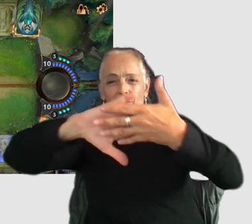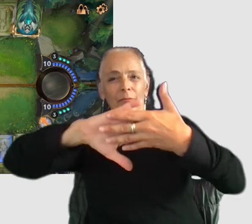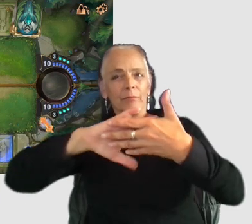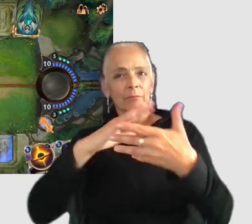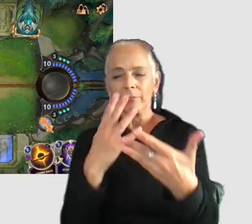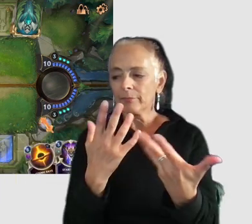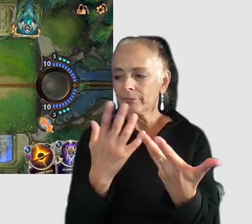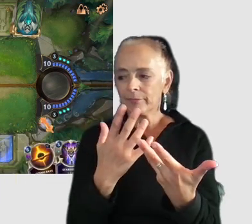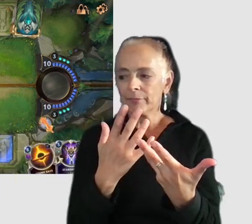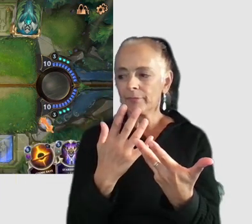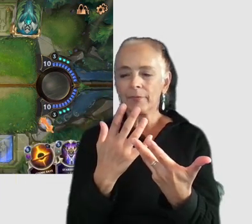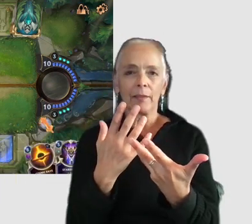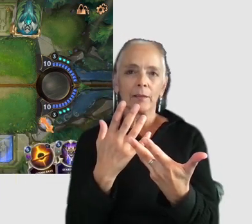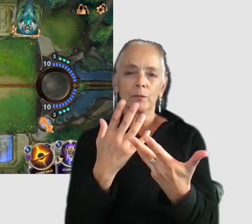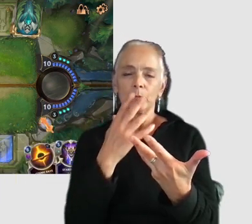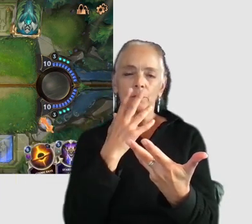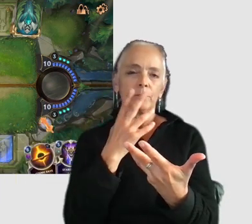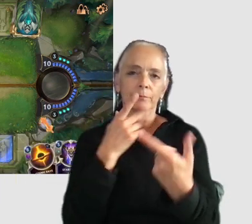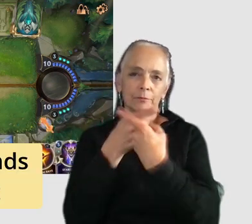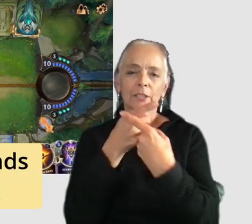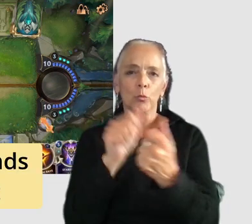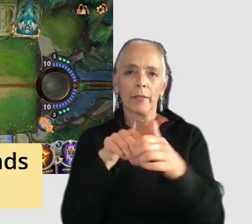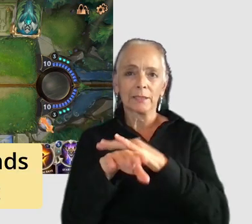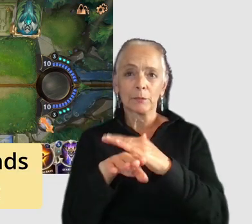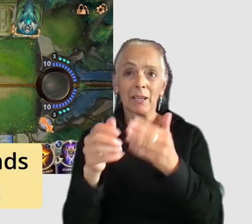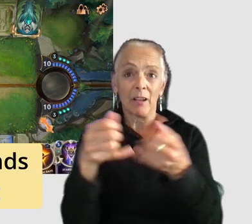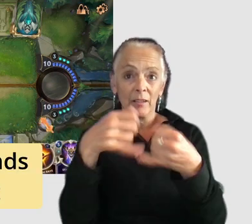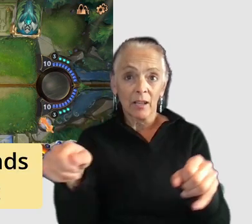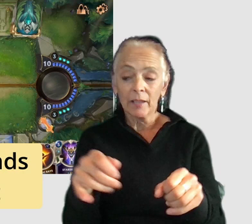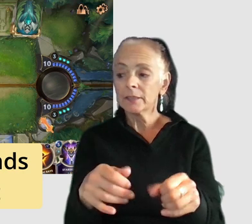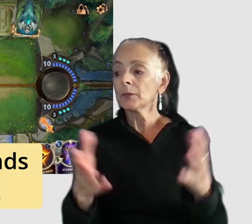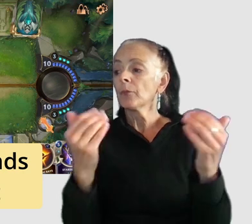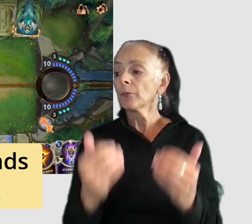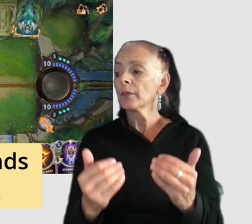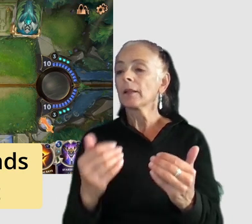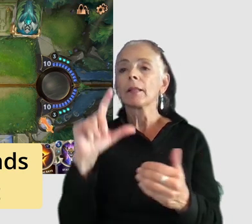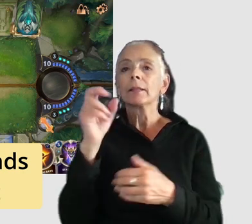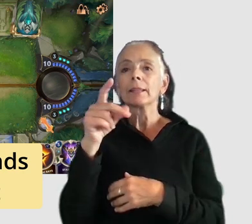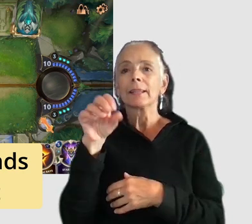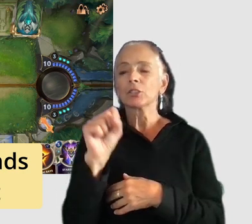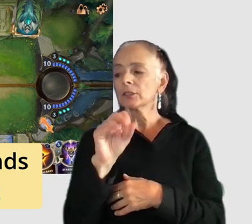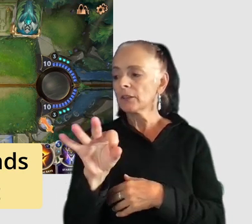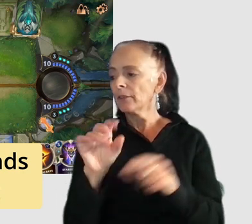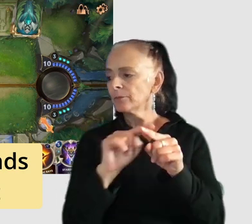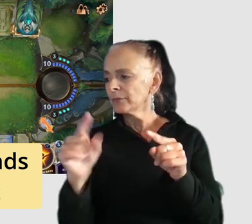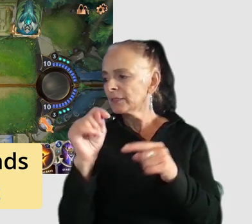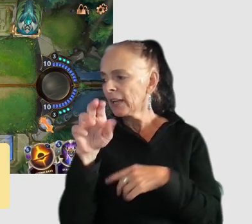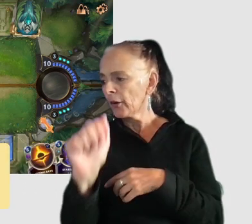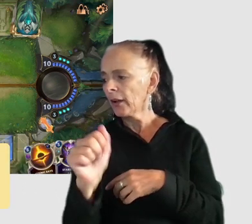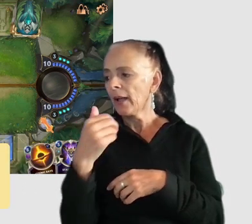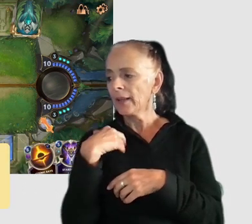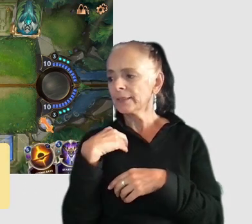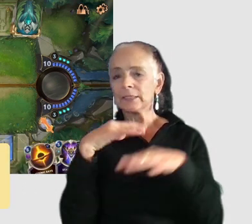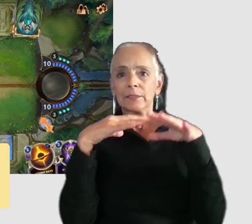web contact accessibility guidelines and then we also have a screenshot from legends of runeterra which has some instructional text